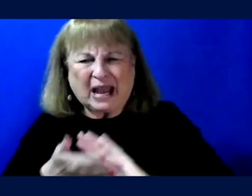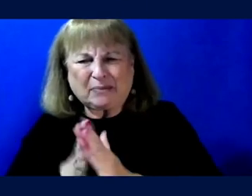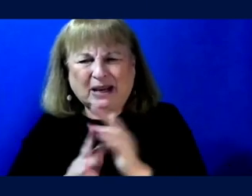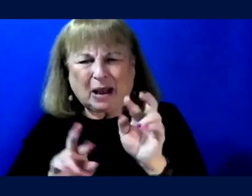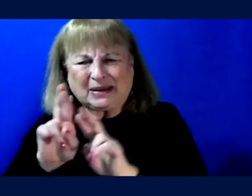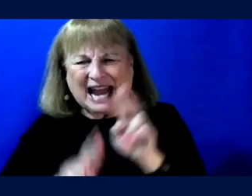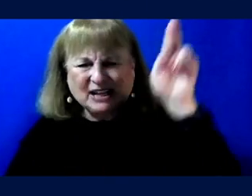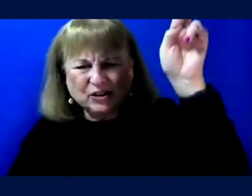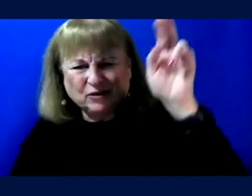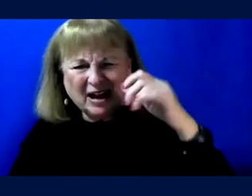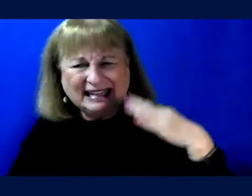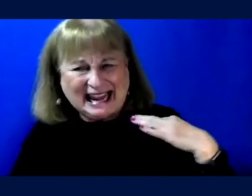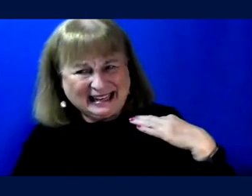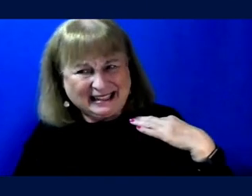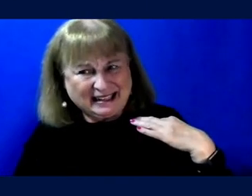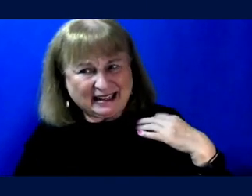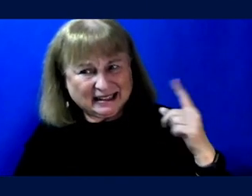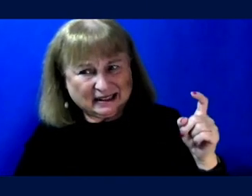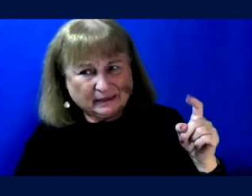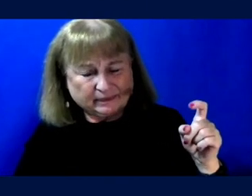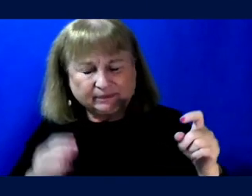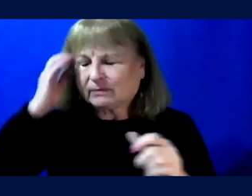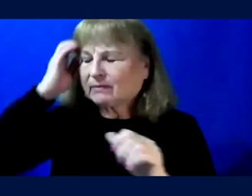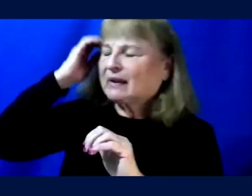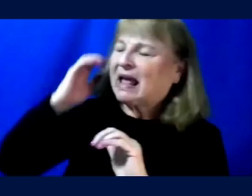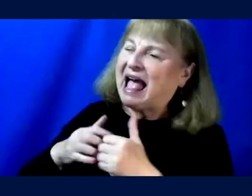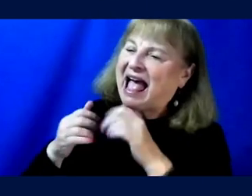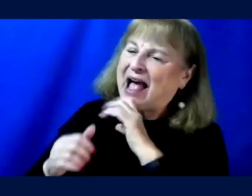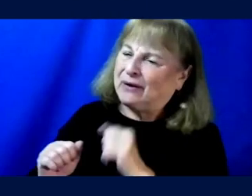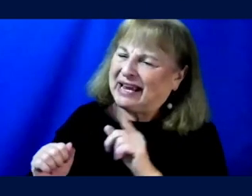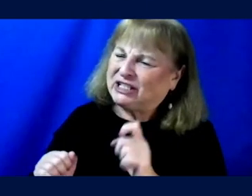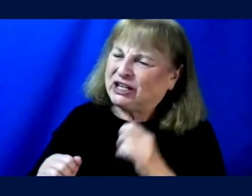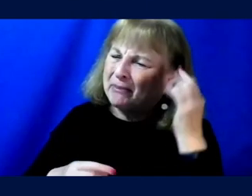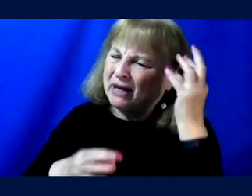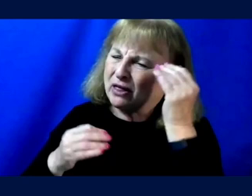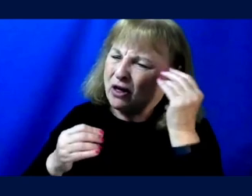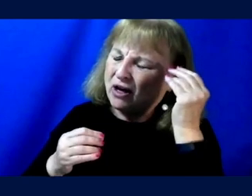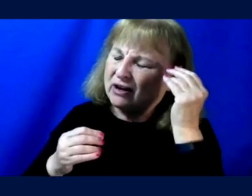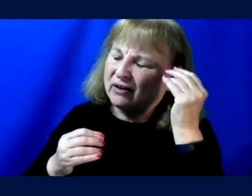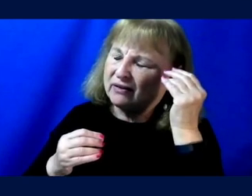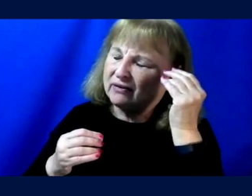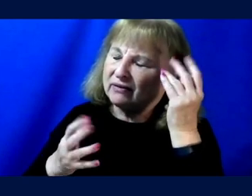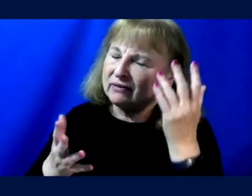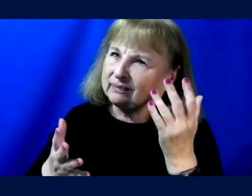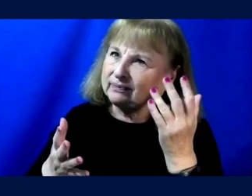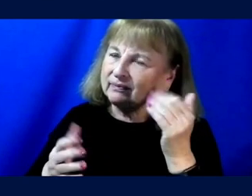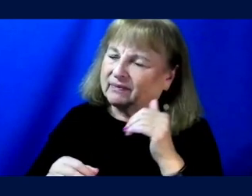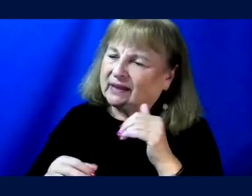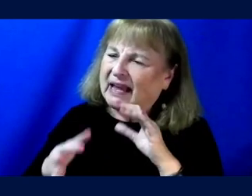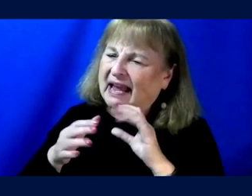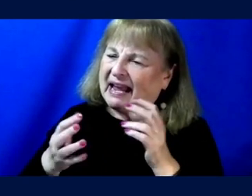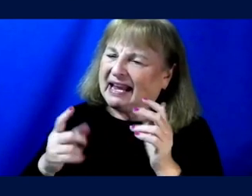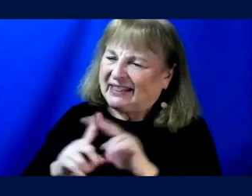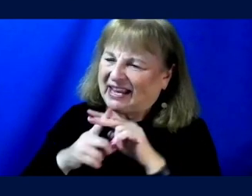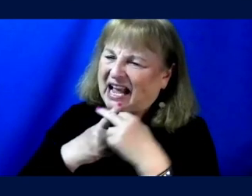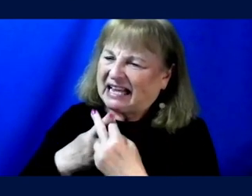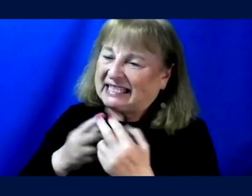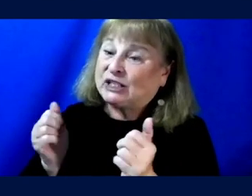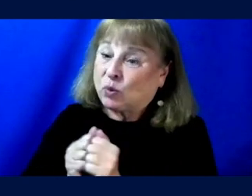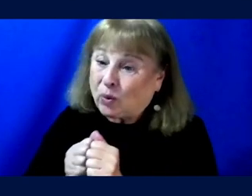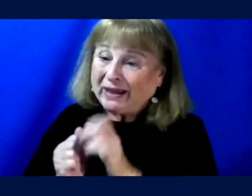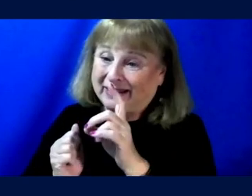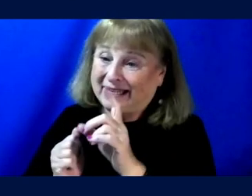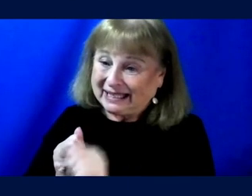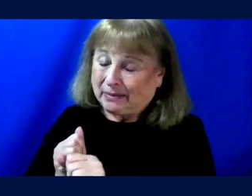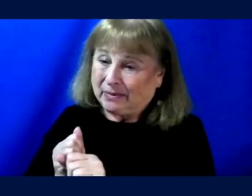astronaut candidate or not? How age can be thought of in, in context with disability,